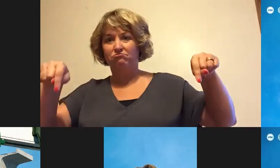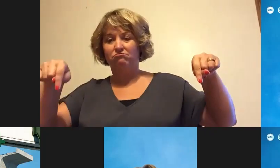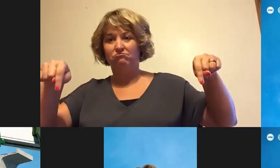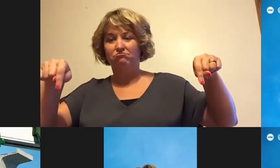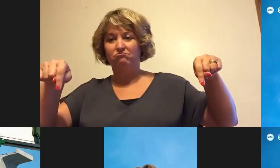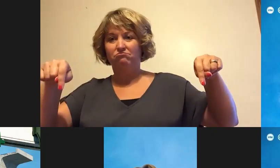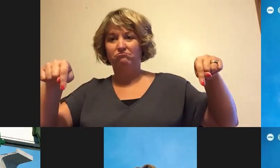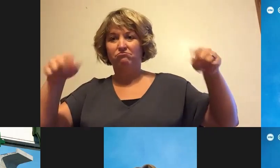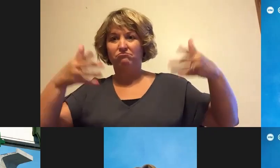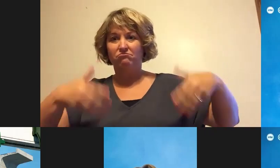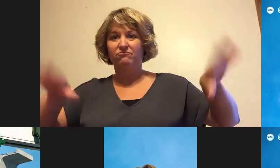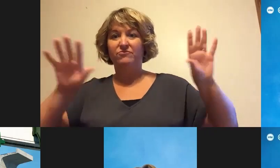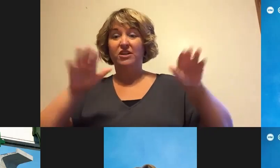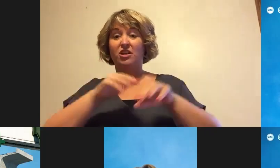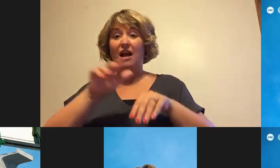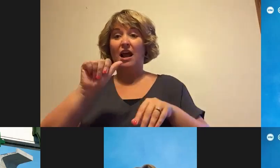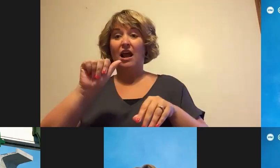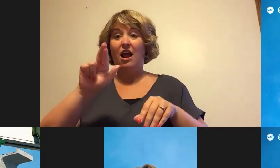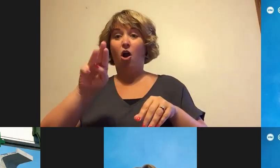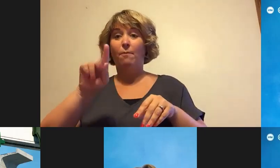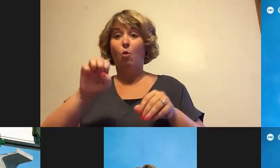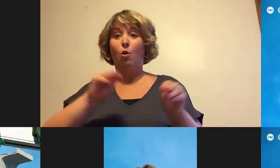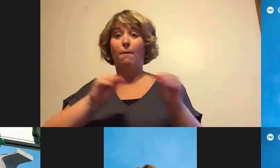we're done at Ardmore, we'll be moving to Balmoral next.